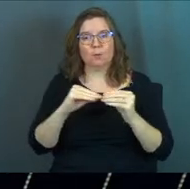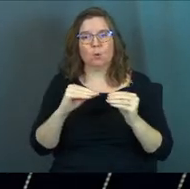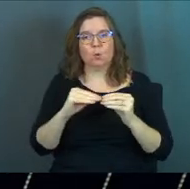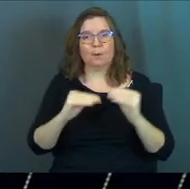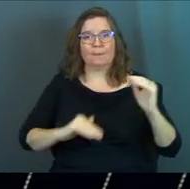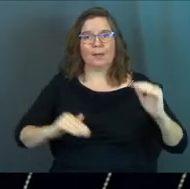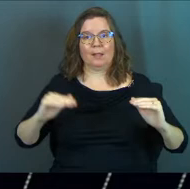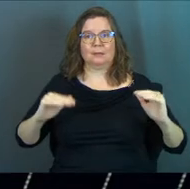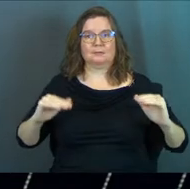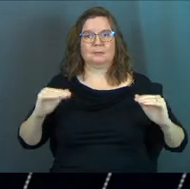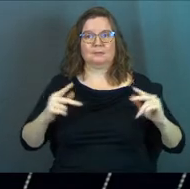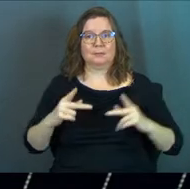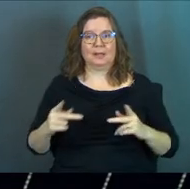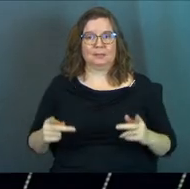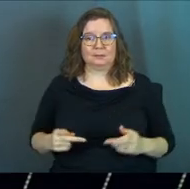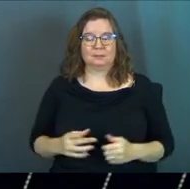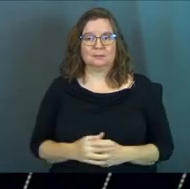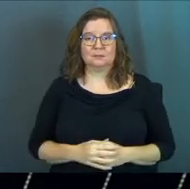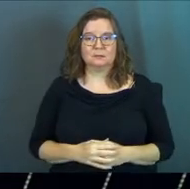more balanced place.